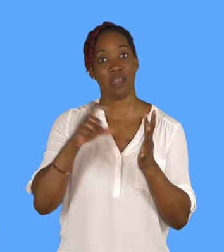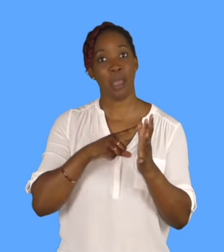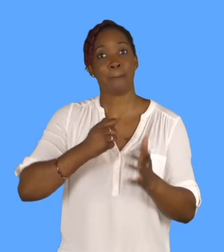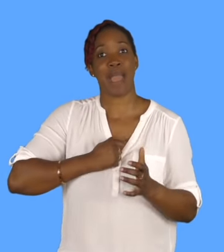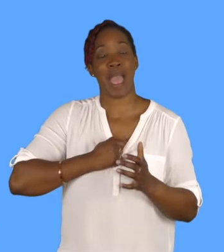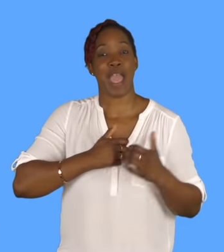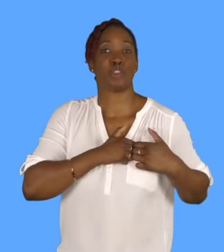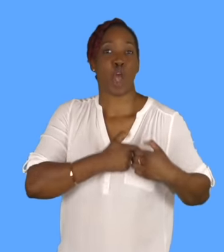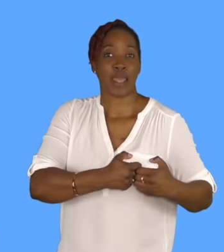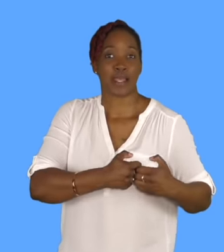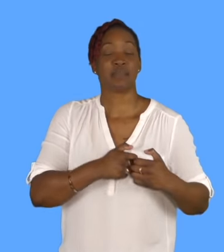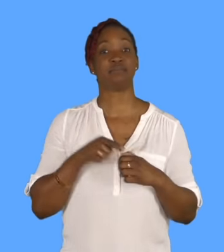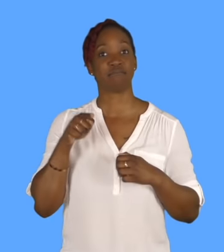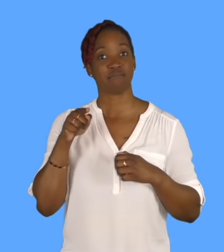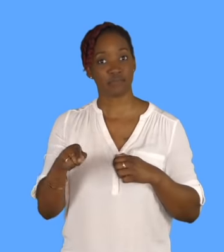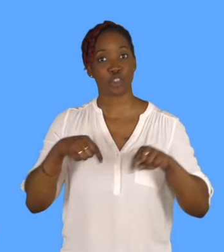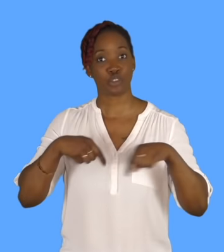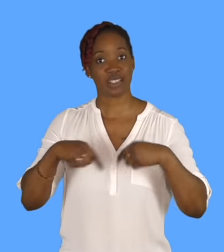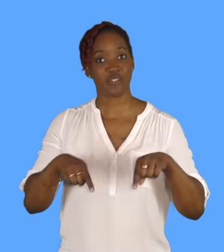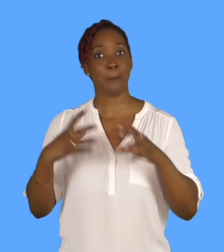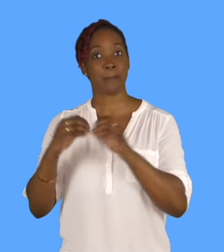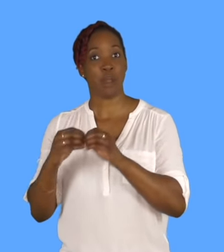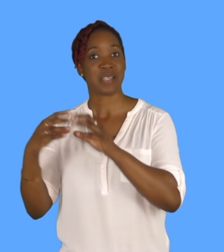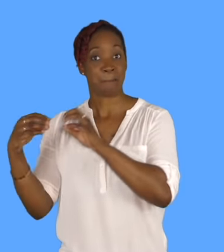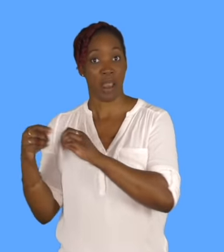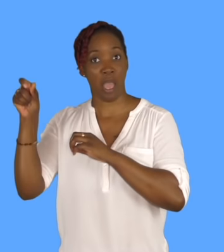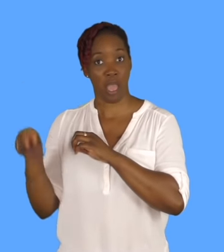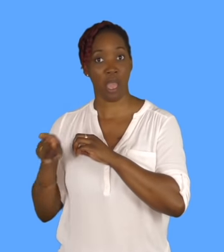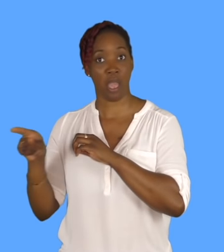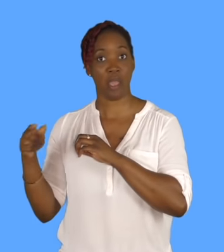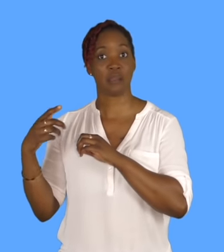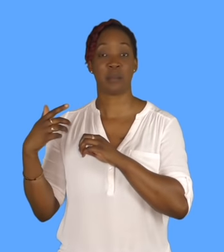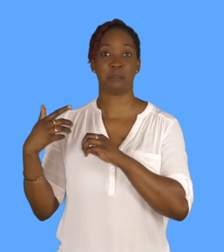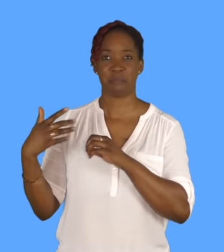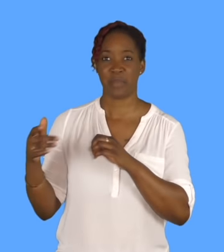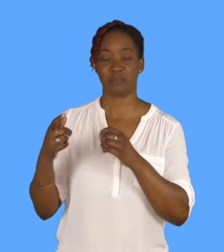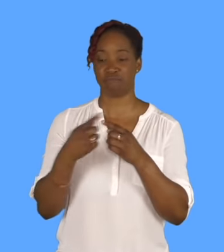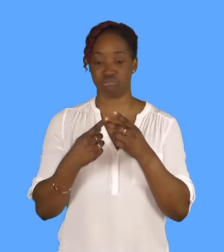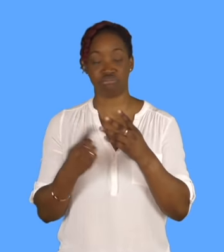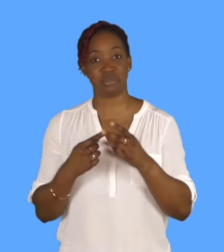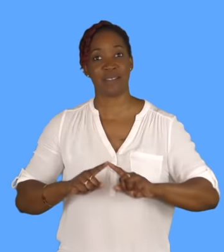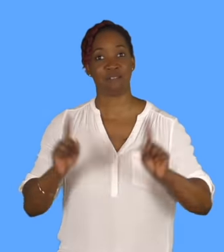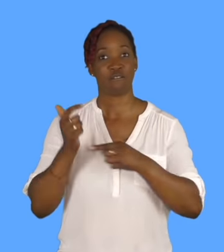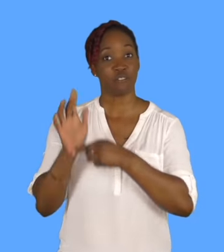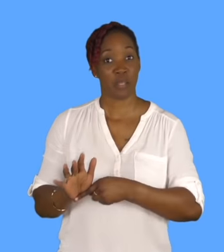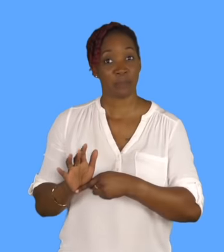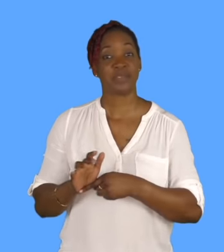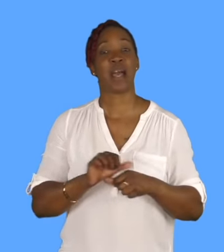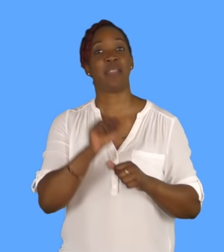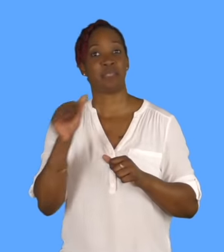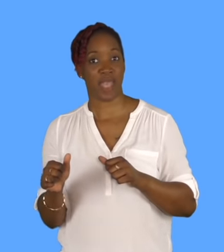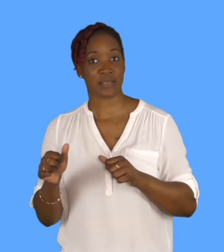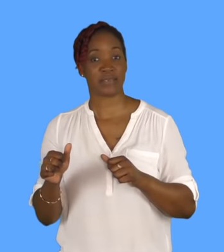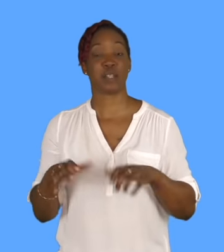directed by Vasan Bala, who did Mart Ko Zad Nahi, I don't know if you've seen it, and then I'm just